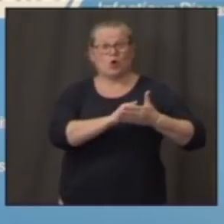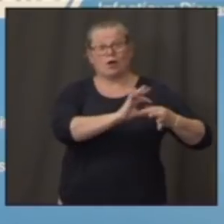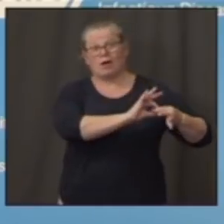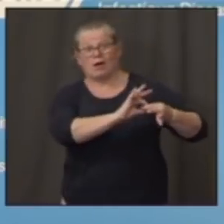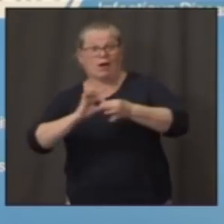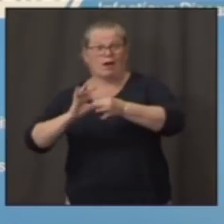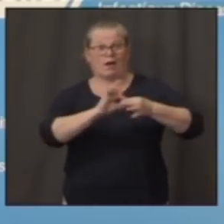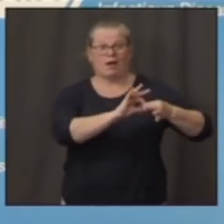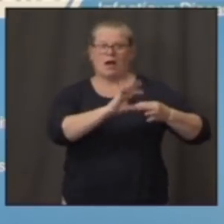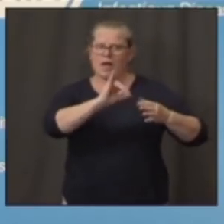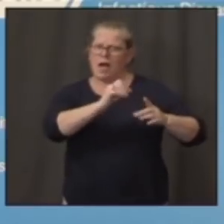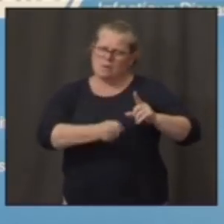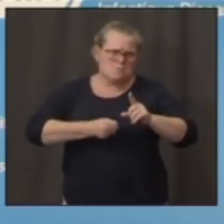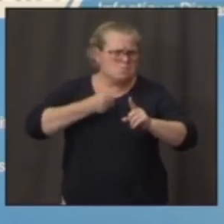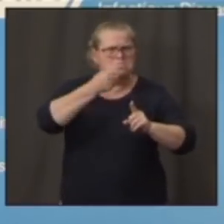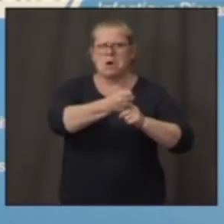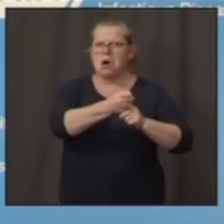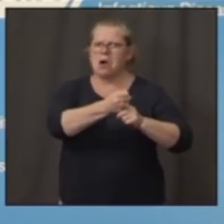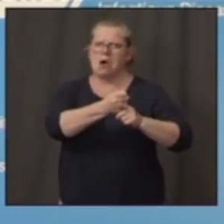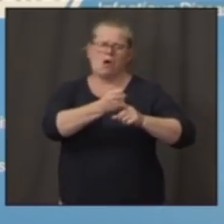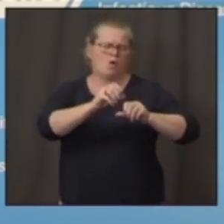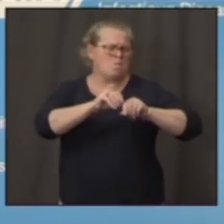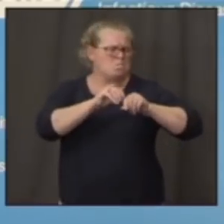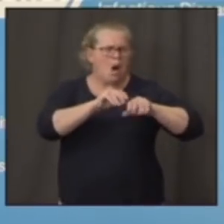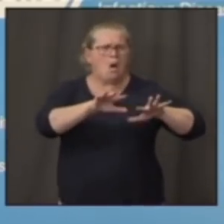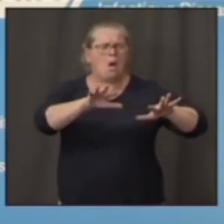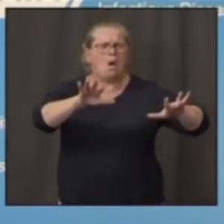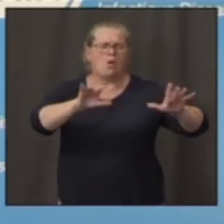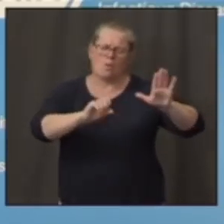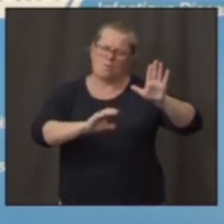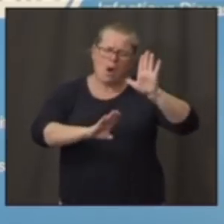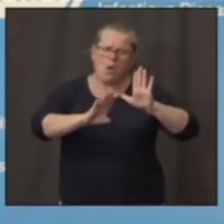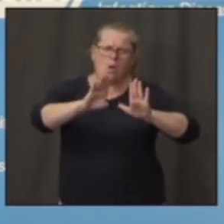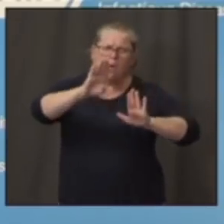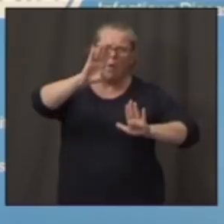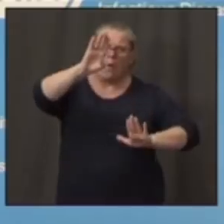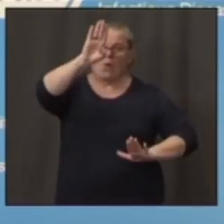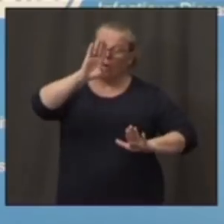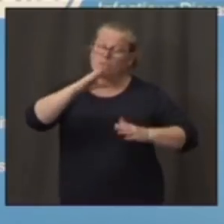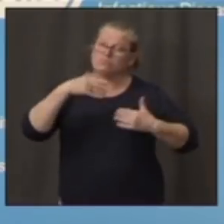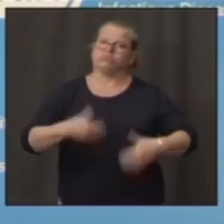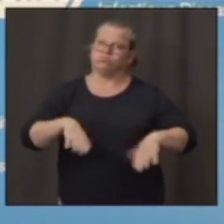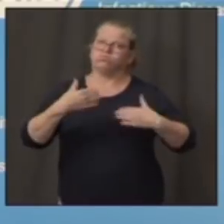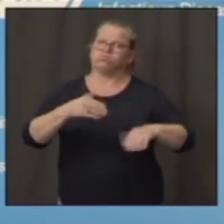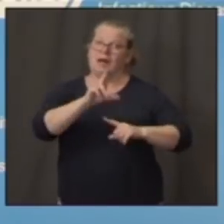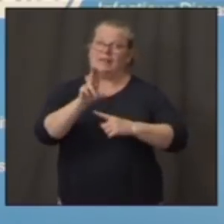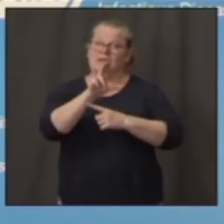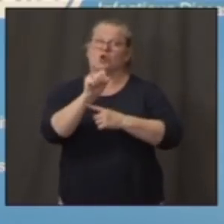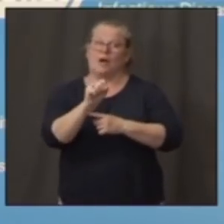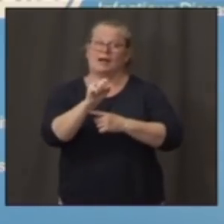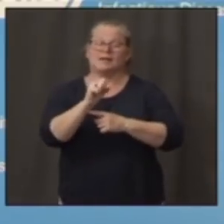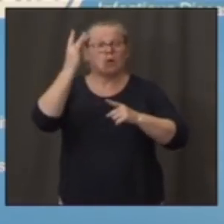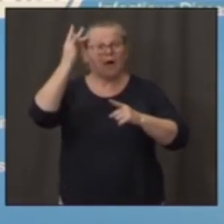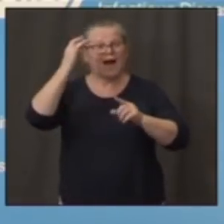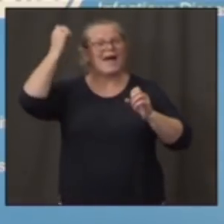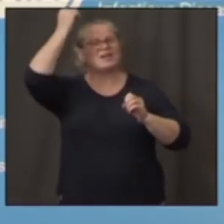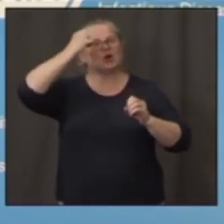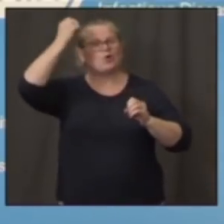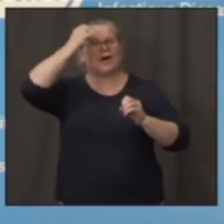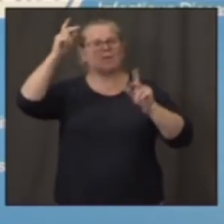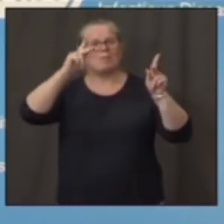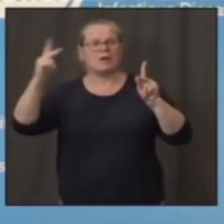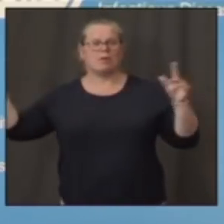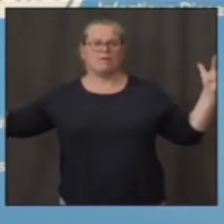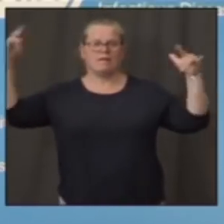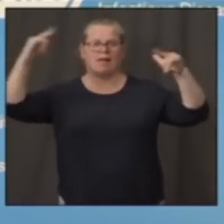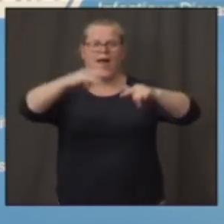part of the United States that got hit very hard from cases that were coming over from Europe. So it